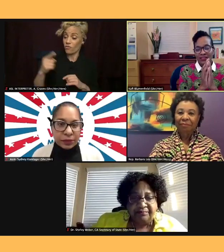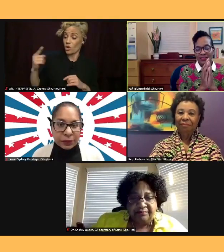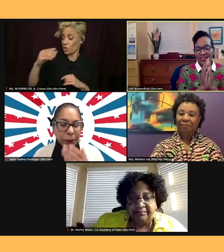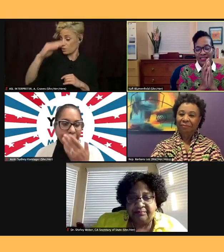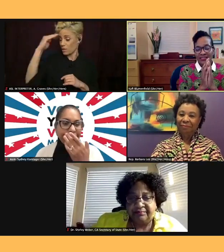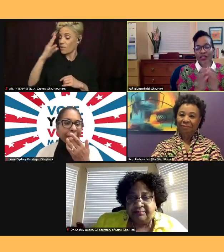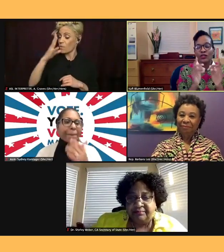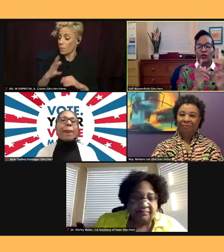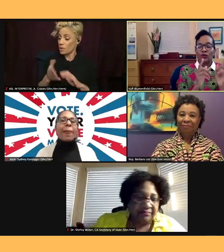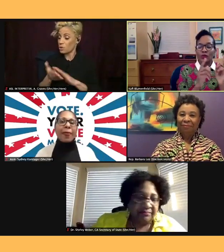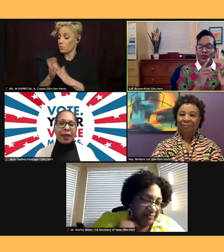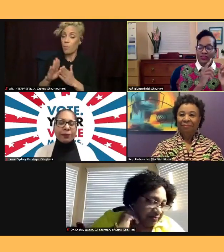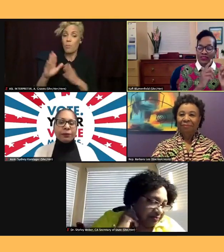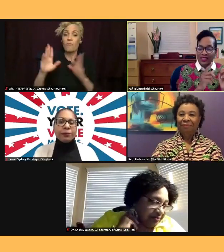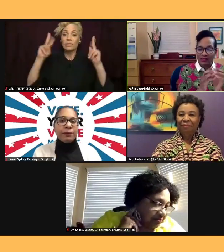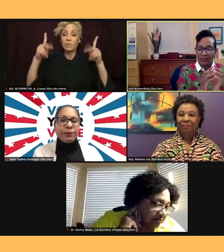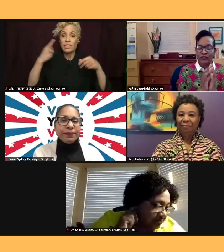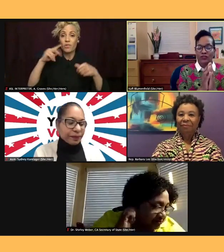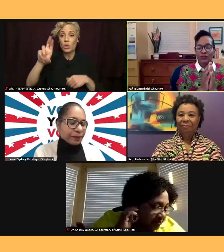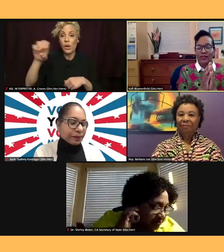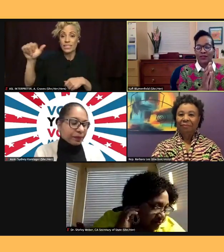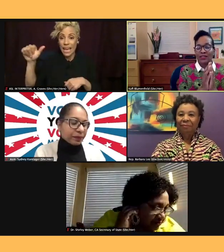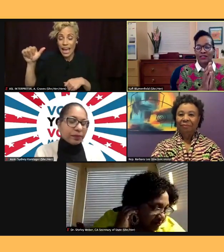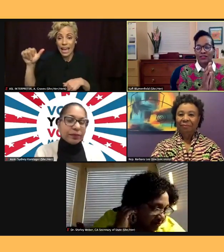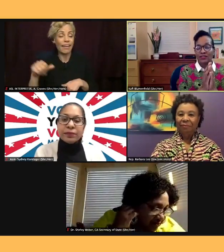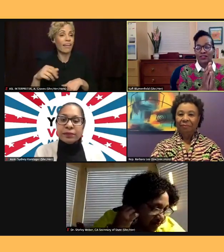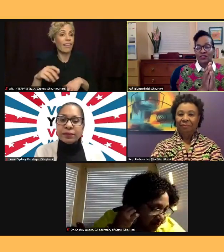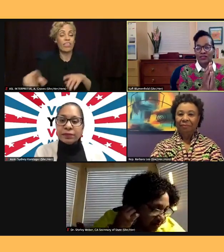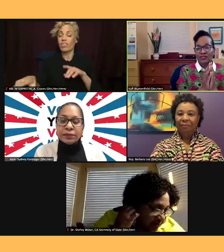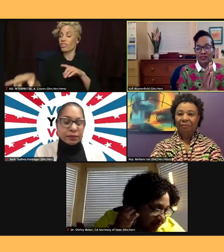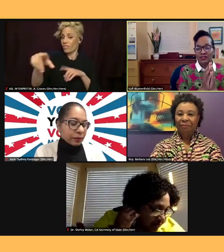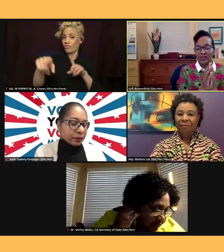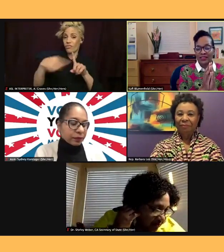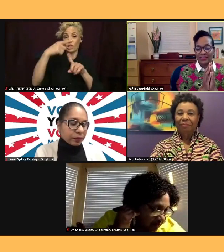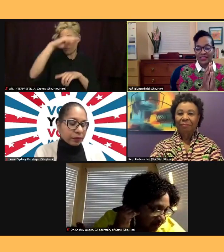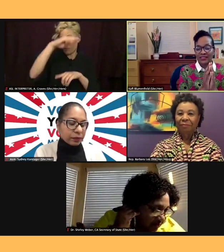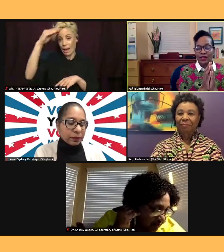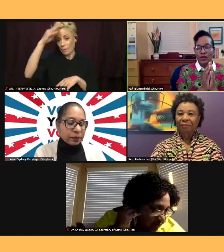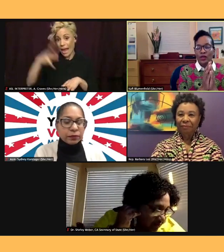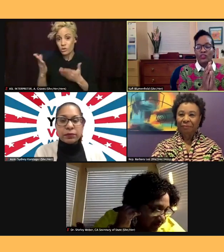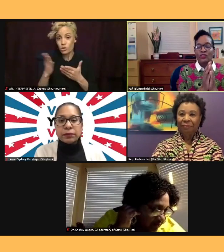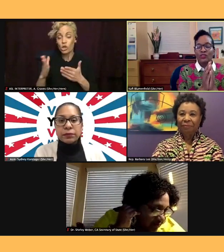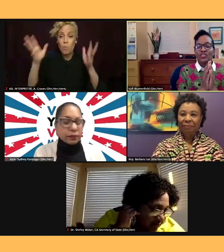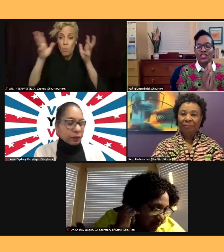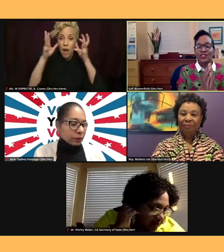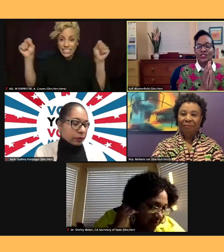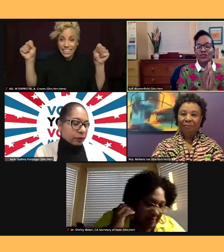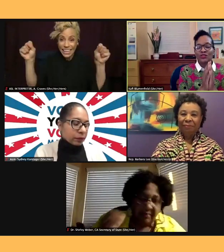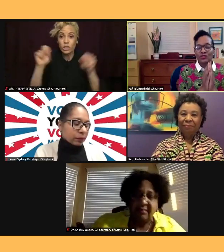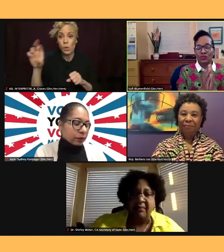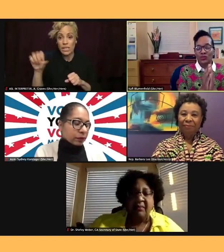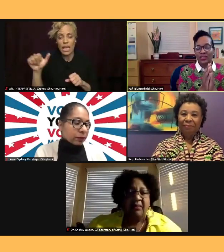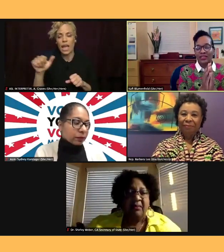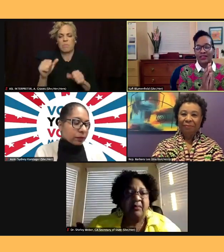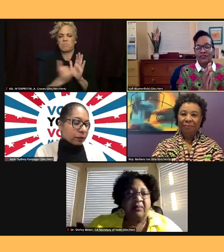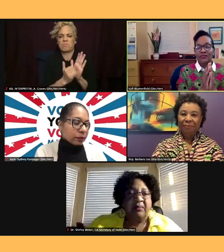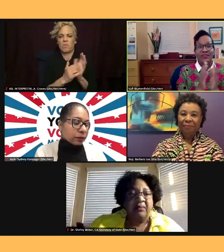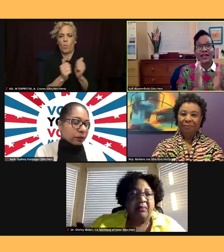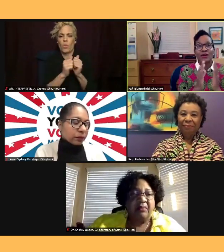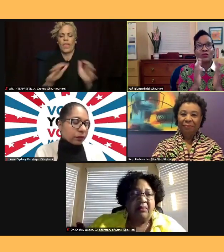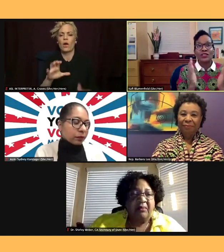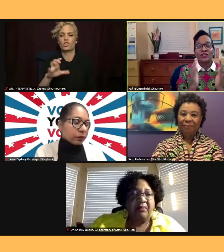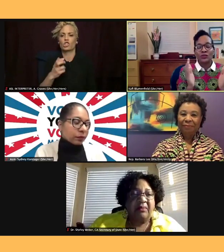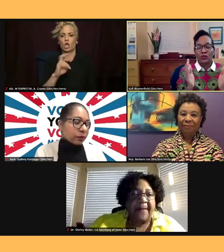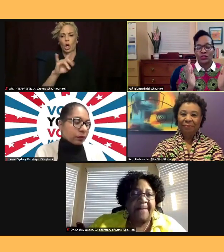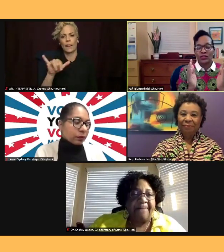nor would we have elected the first Black man to serve as President of the United States. Would you share your story of how when you were